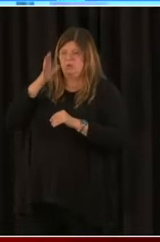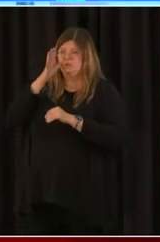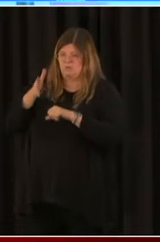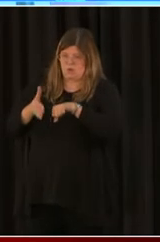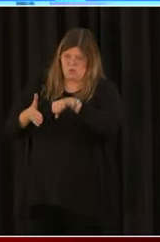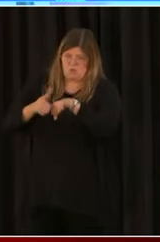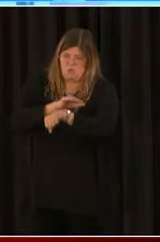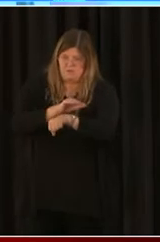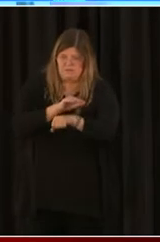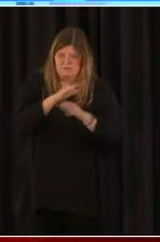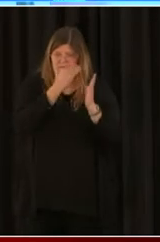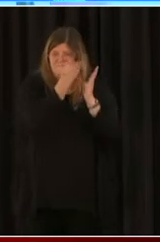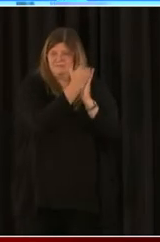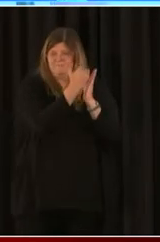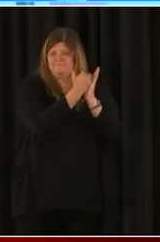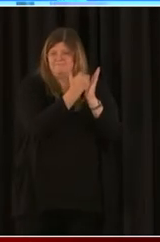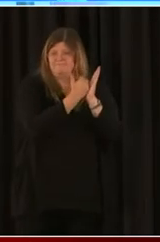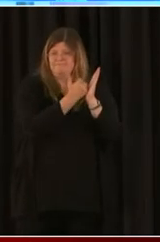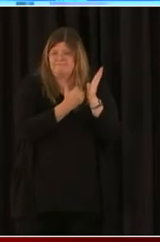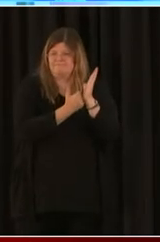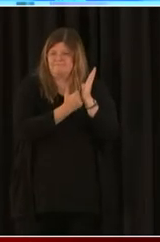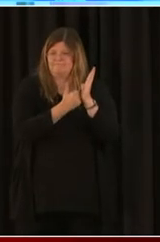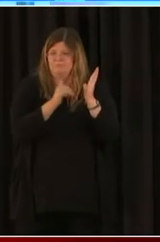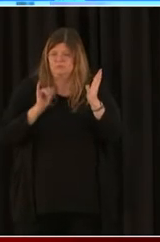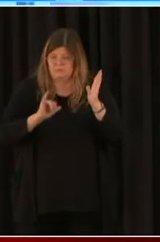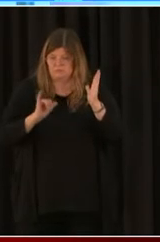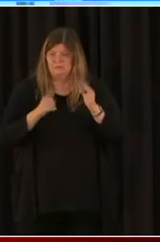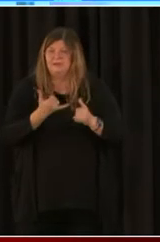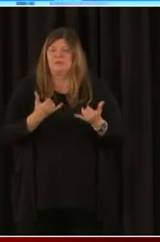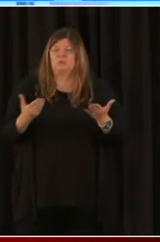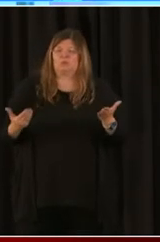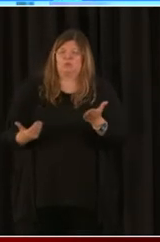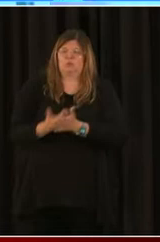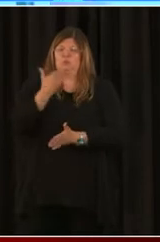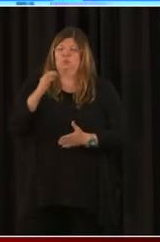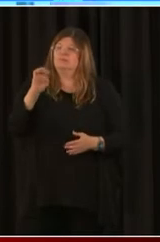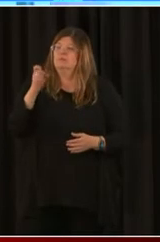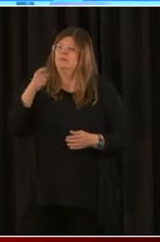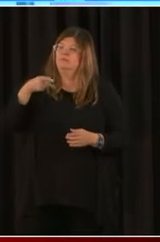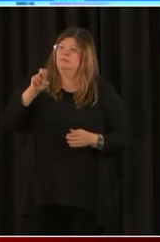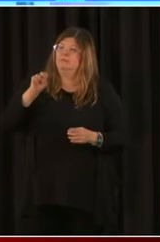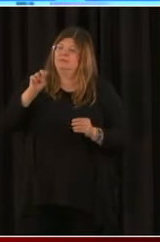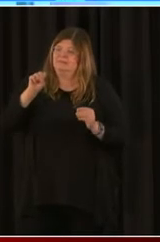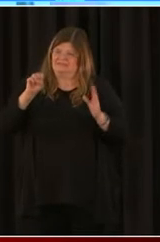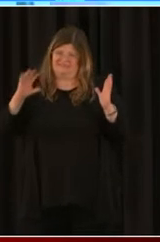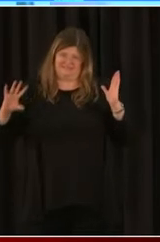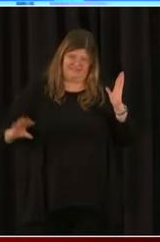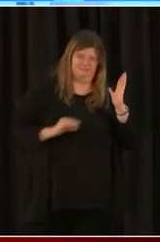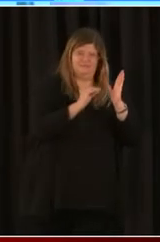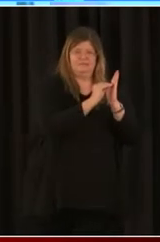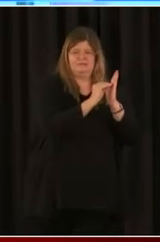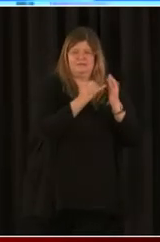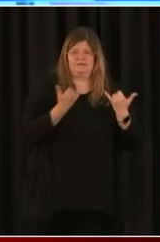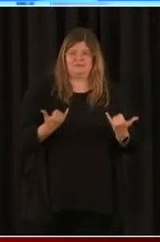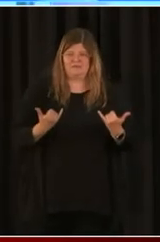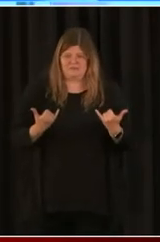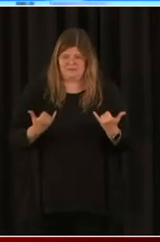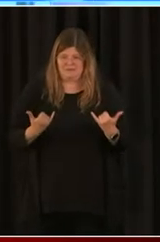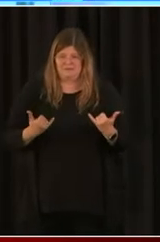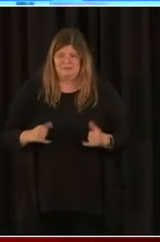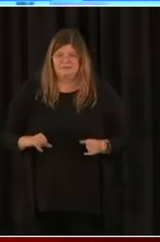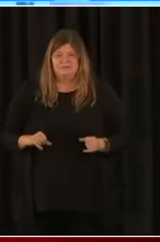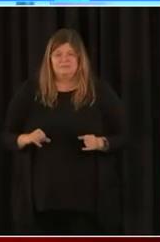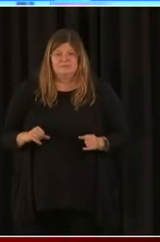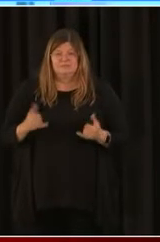a part of what counts as the expenses under this. Also, businesses in the